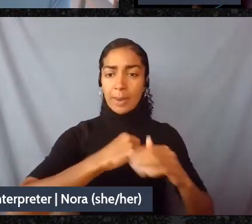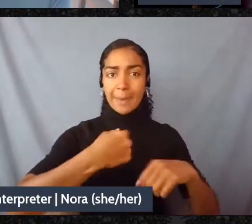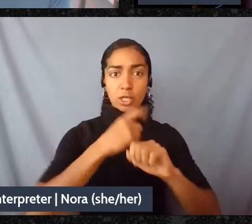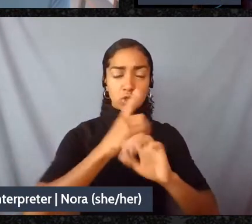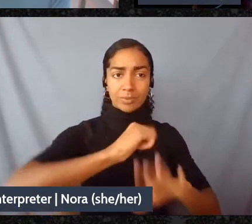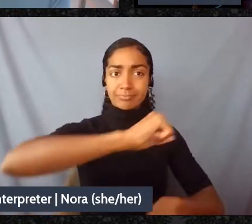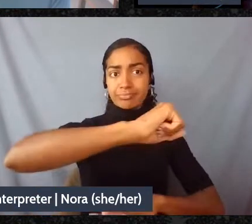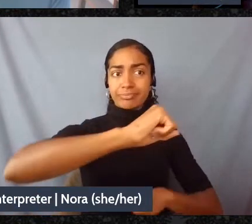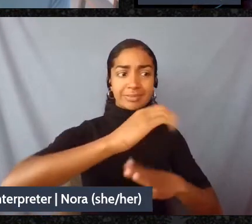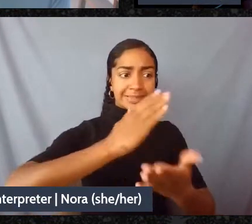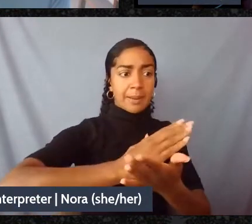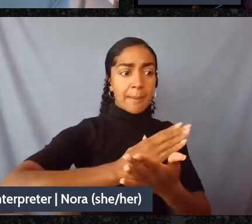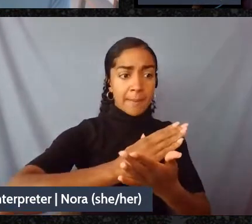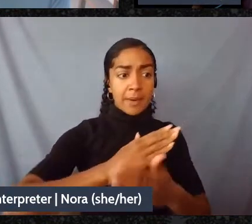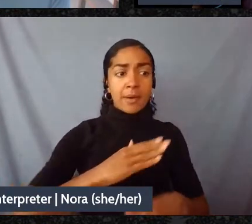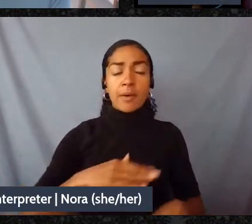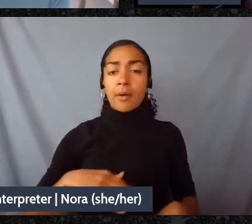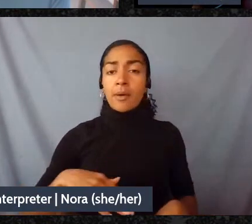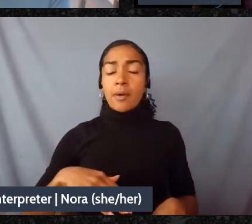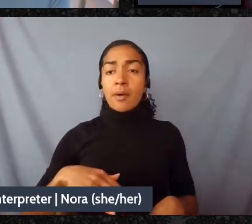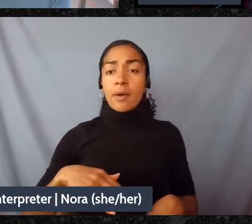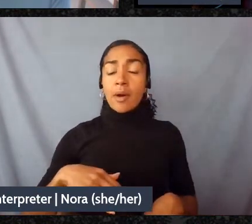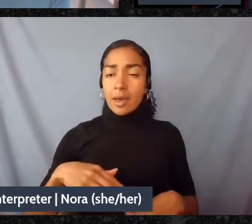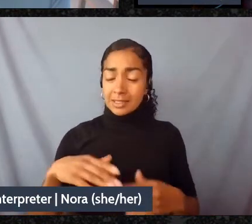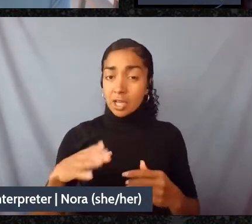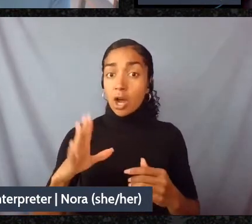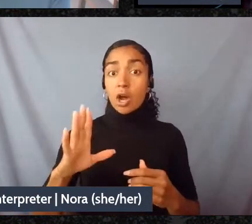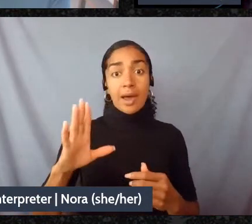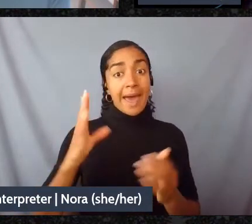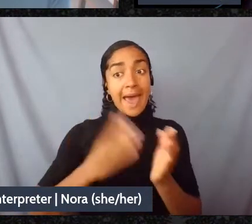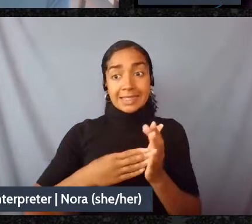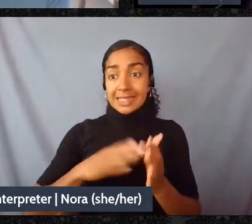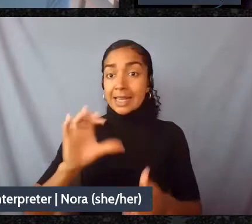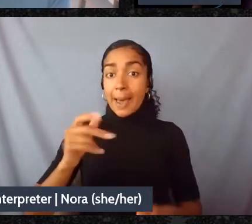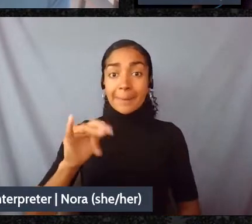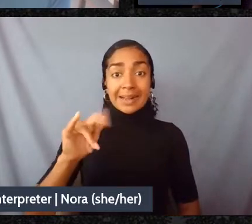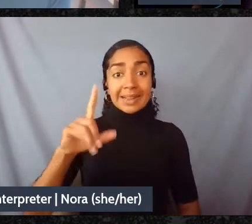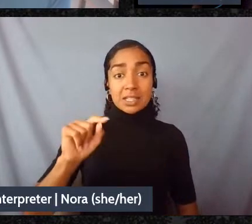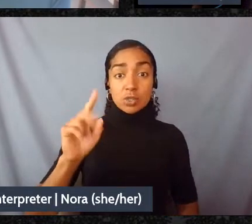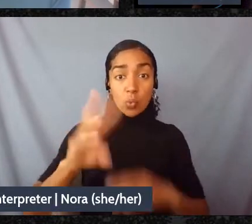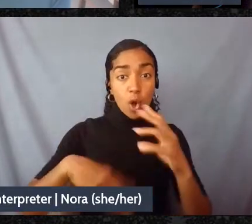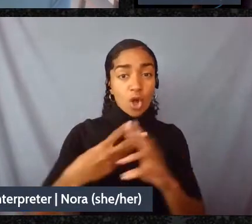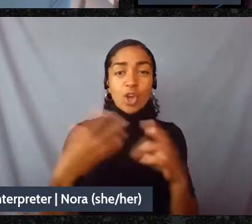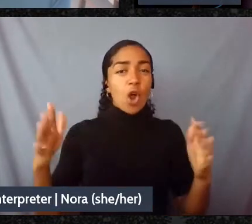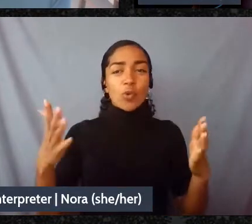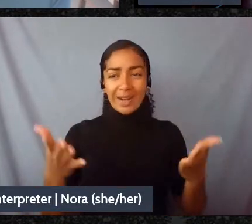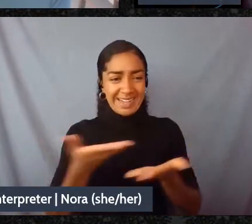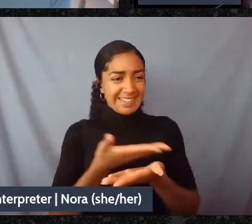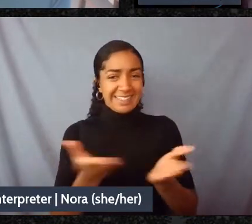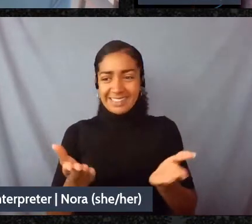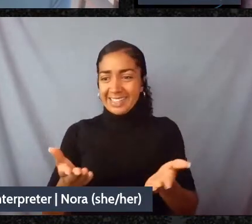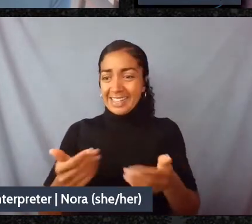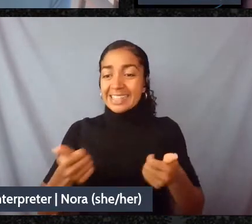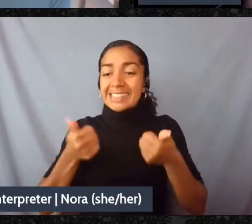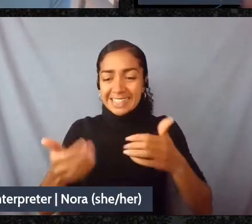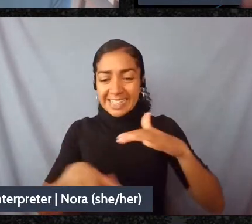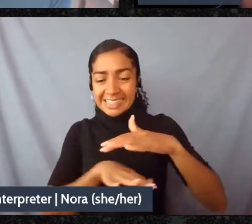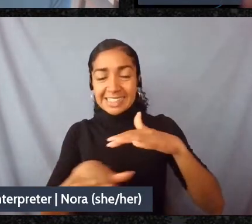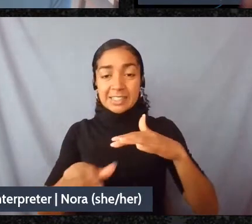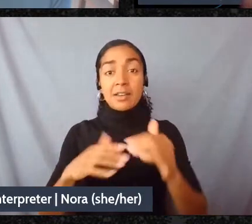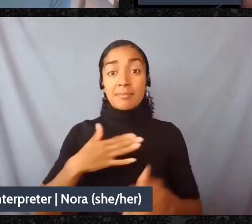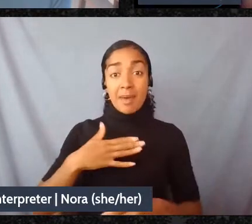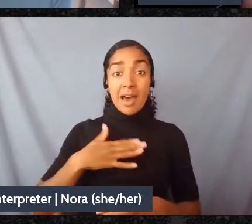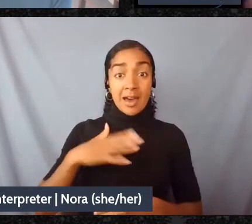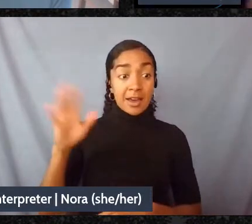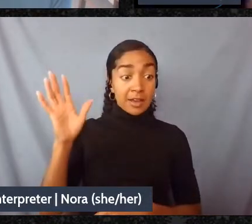already exists. And my father, who is a Dene Hatathi or medicine practitioner, has stated that there aren't